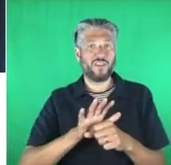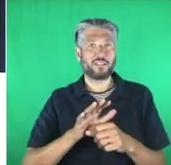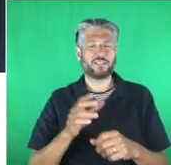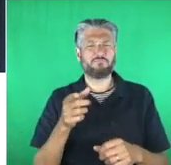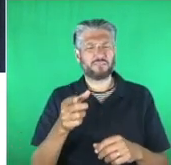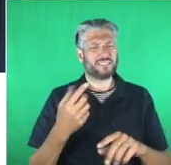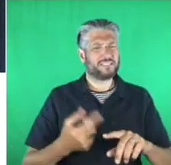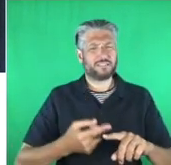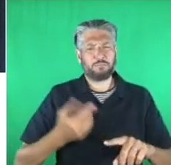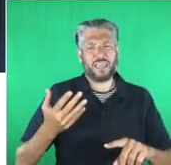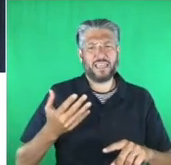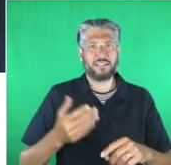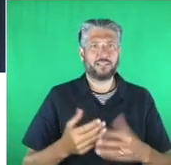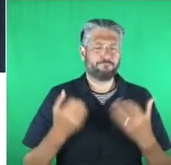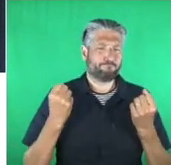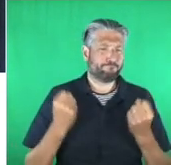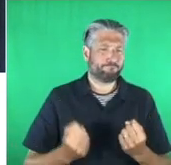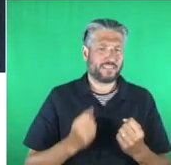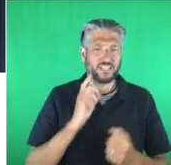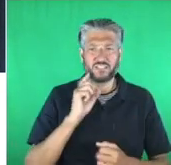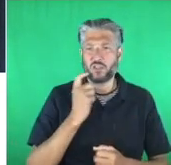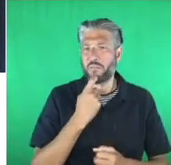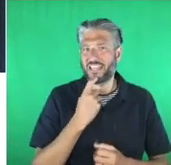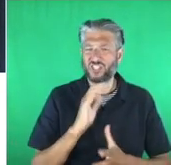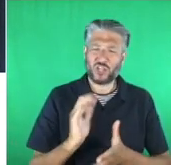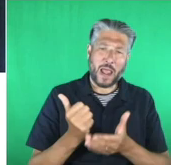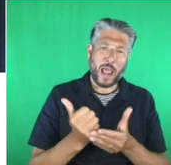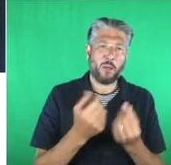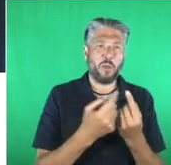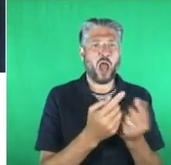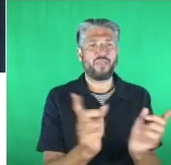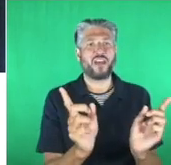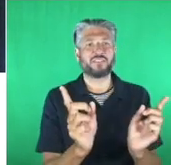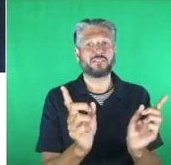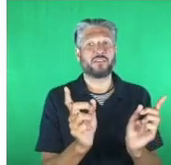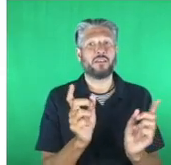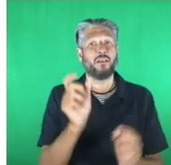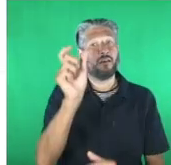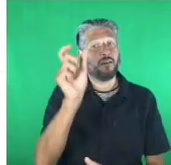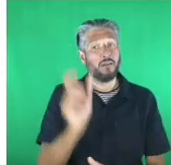to help others. Congratulations to Mark Sloan.